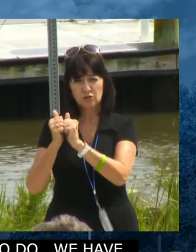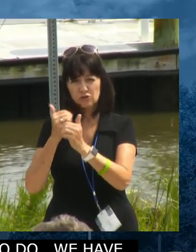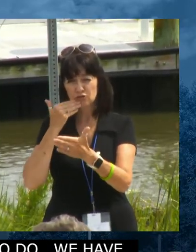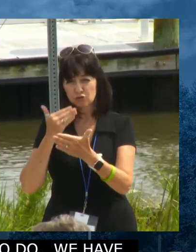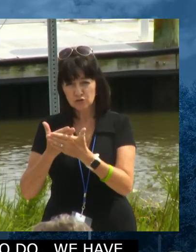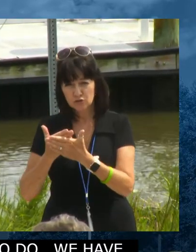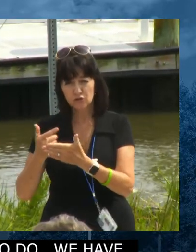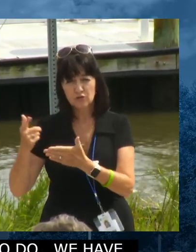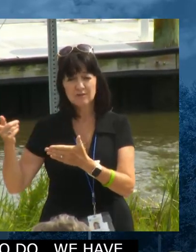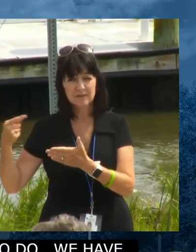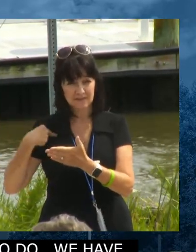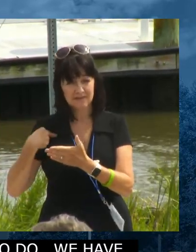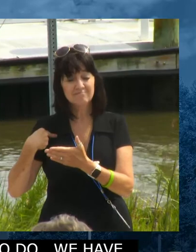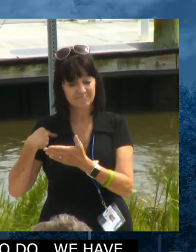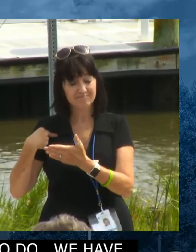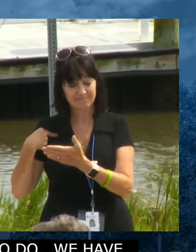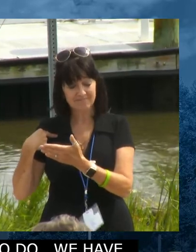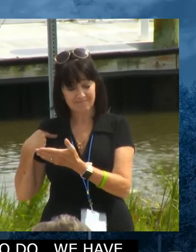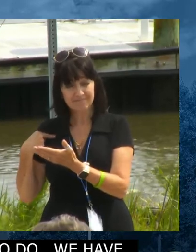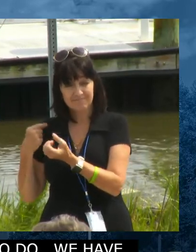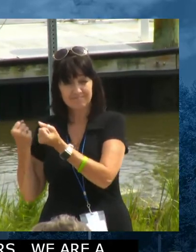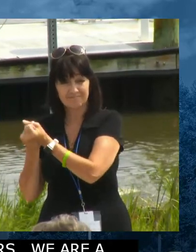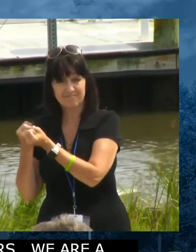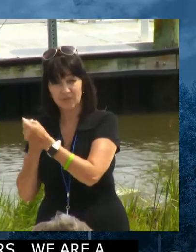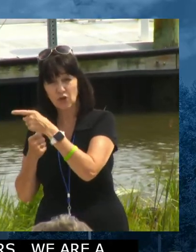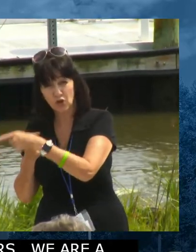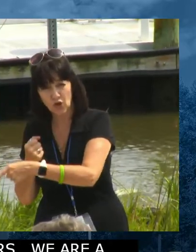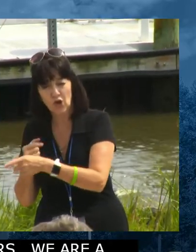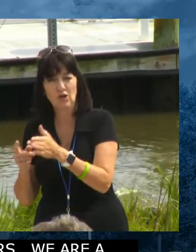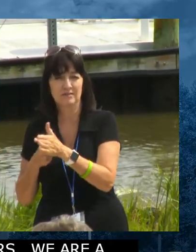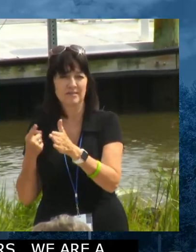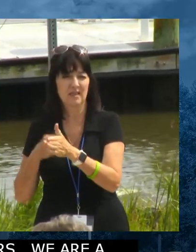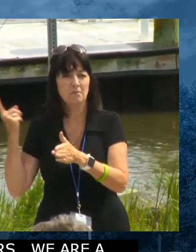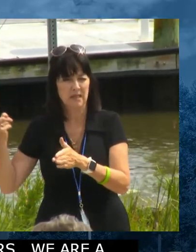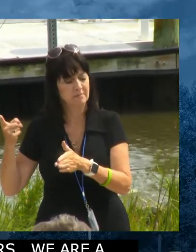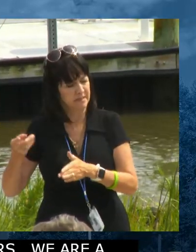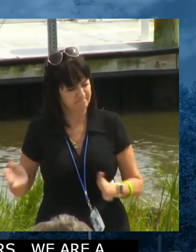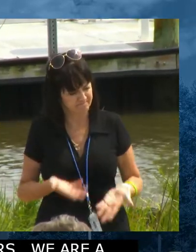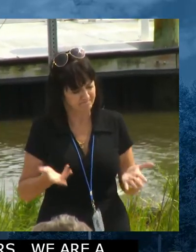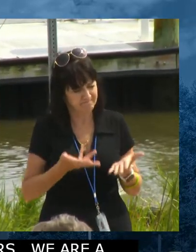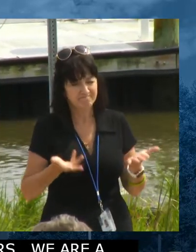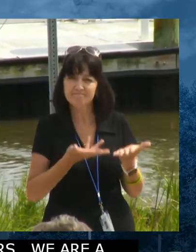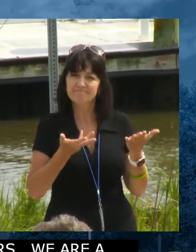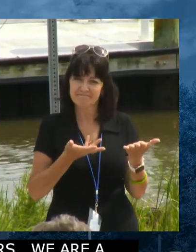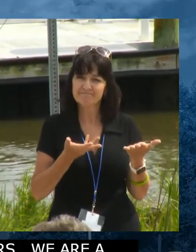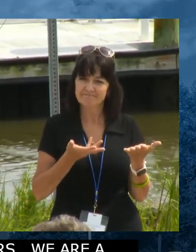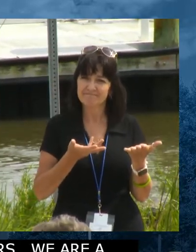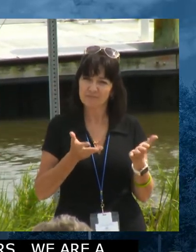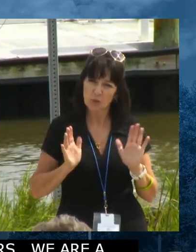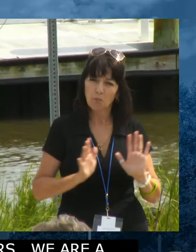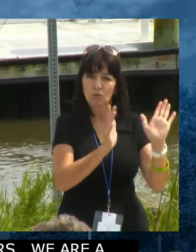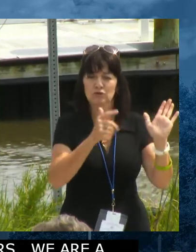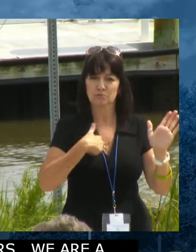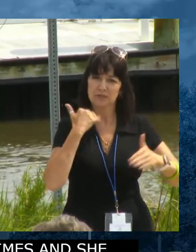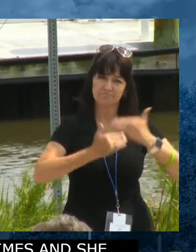sometimes and she kicks me in the butt and gets me moving sometimes. So it's a perfect, perfect team.